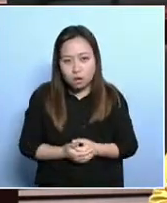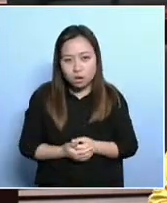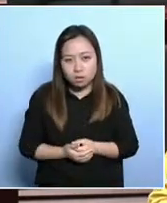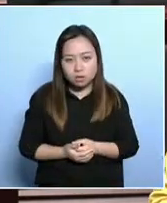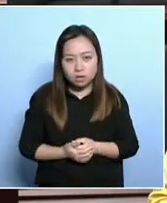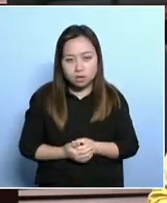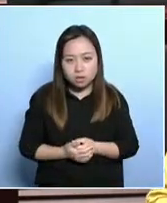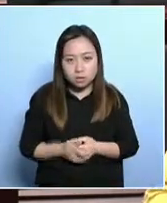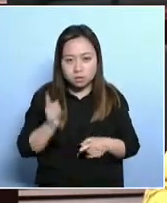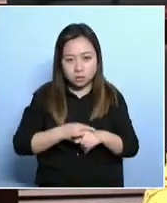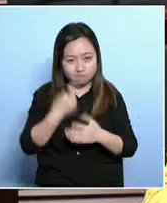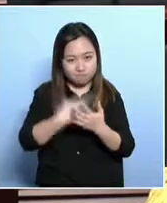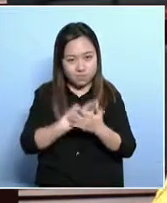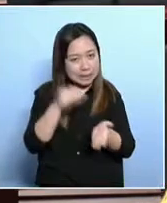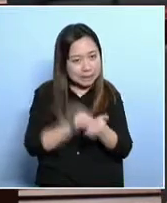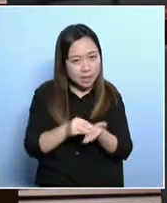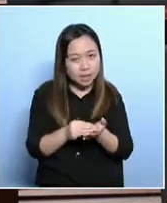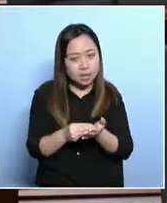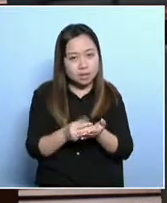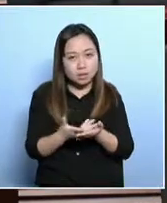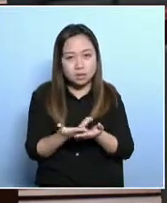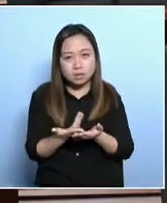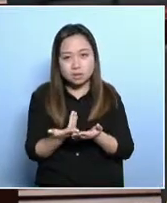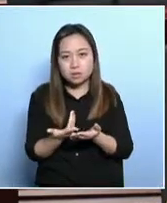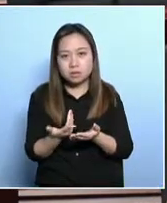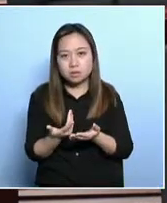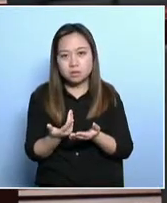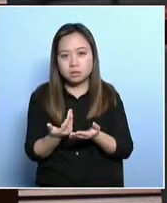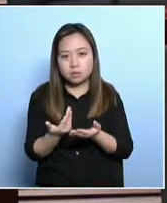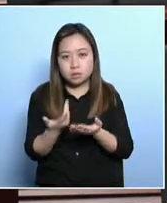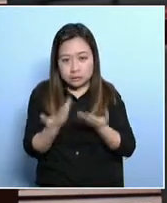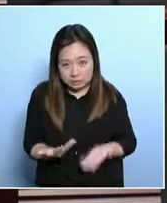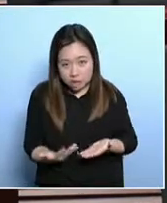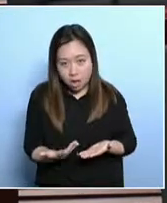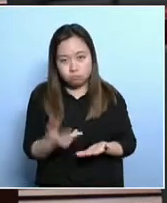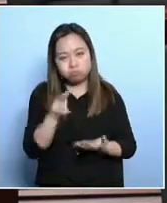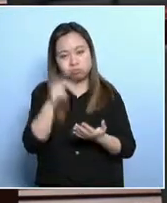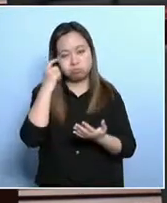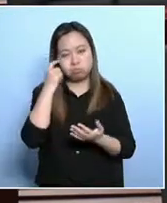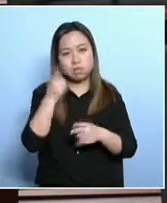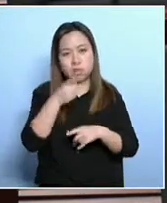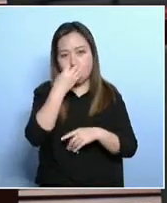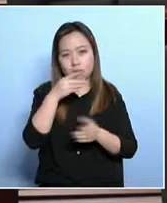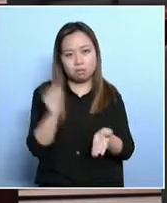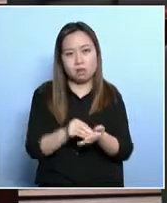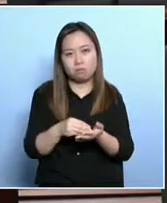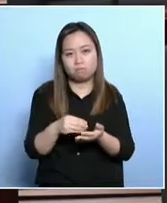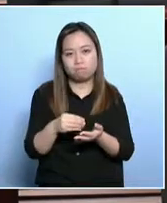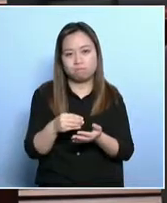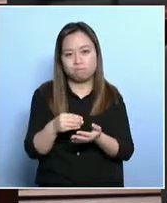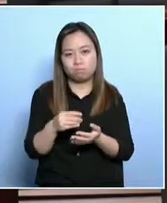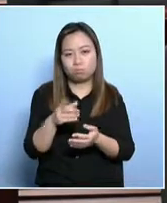CSSA amounts. Now, so in poverty alleviation policies,